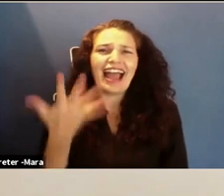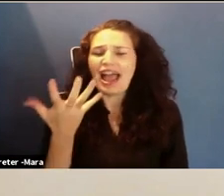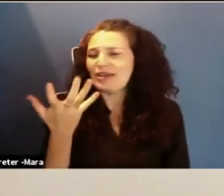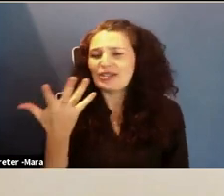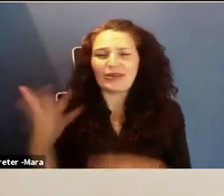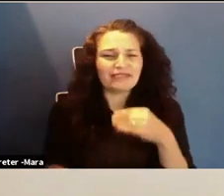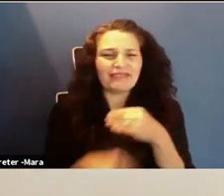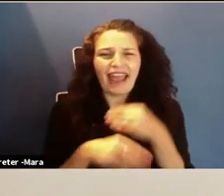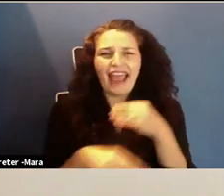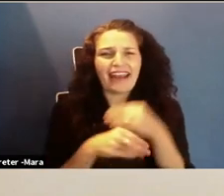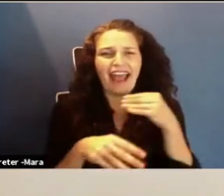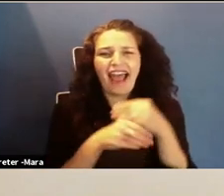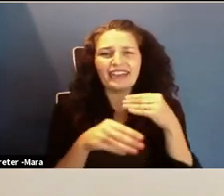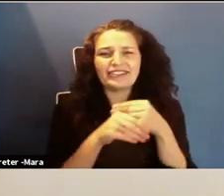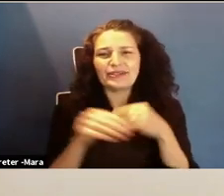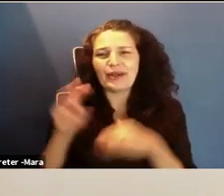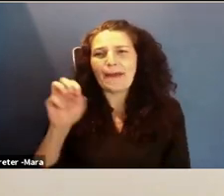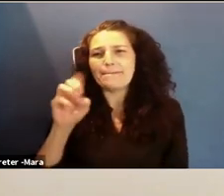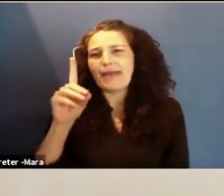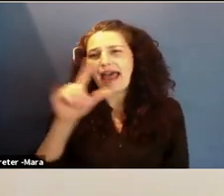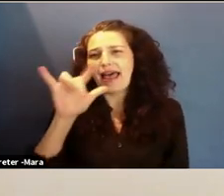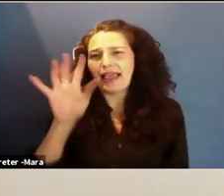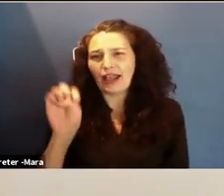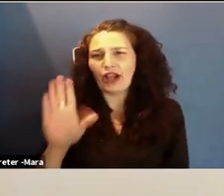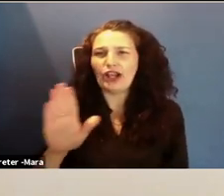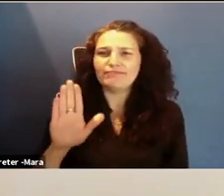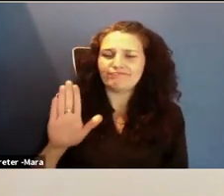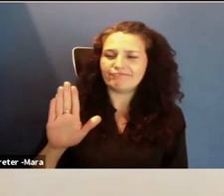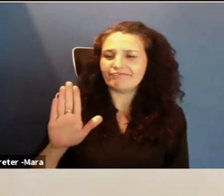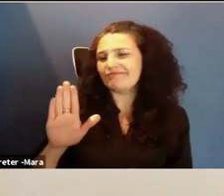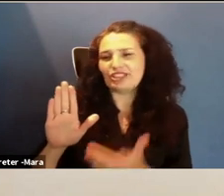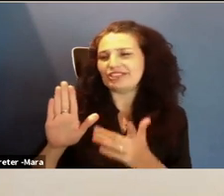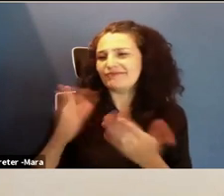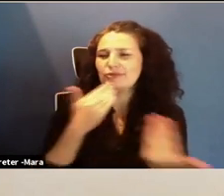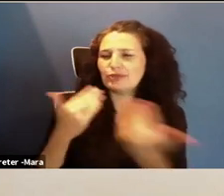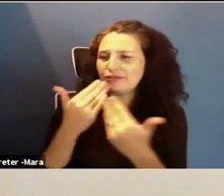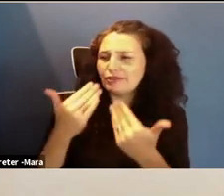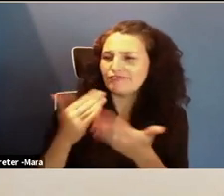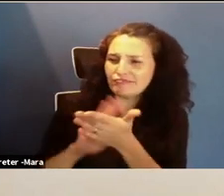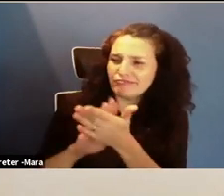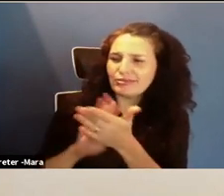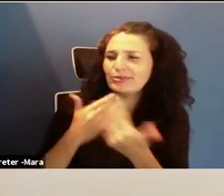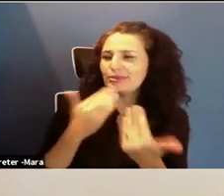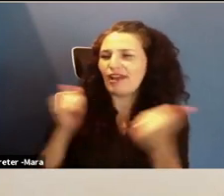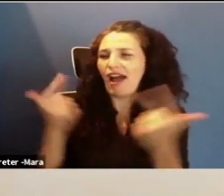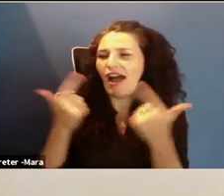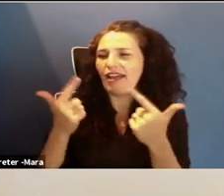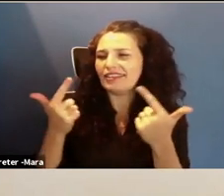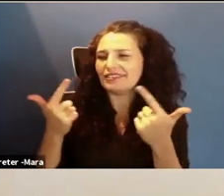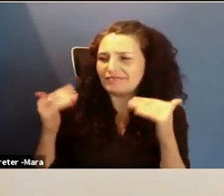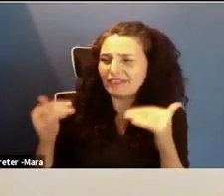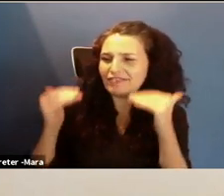words of gratitude for your support of this event and our advancing women in tech program and everything